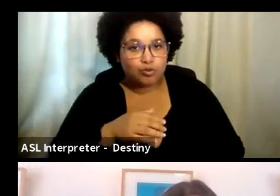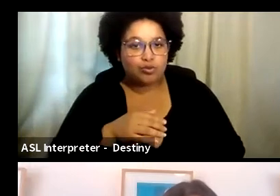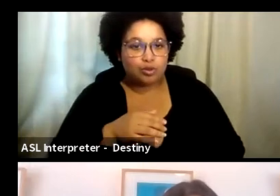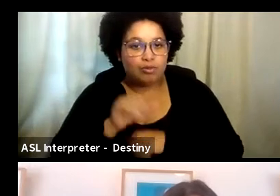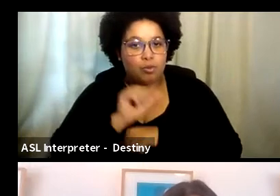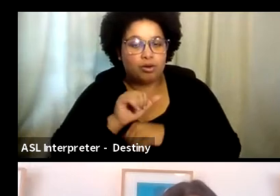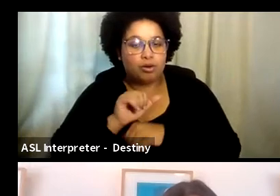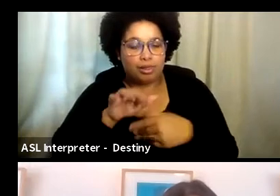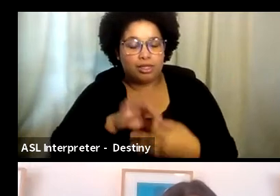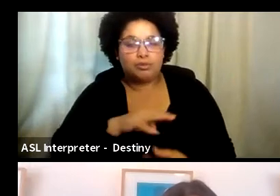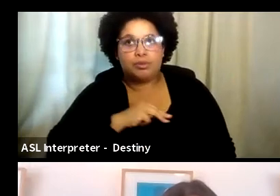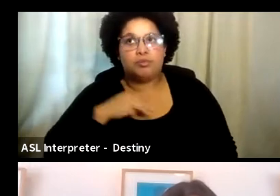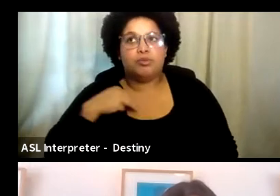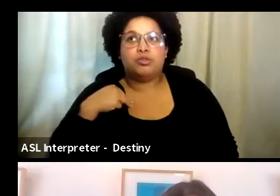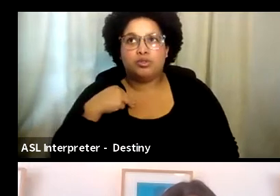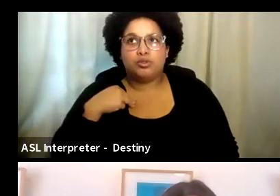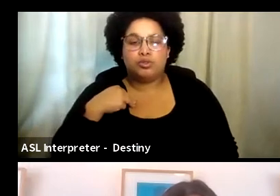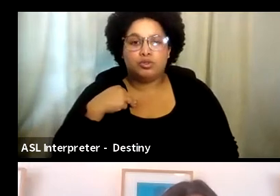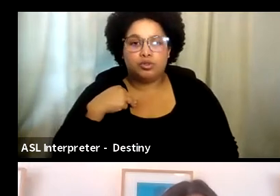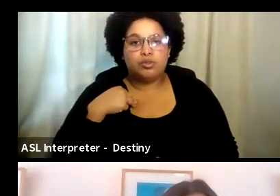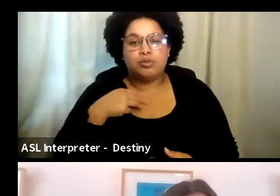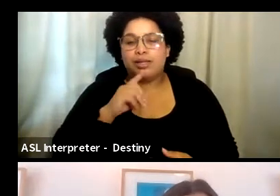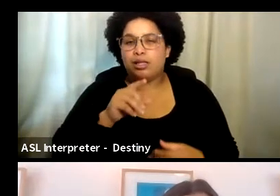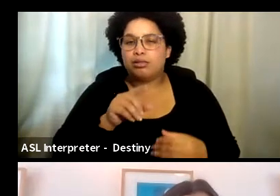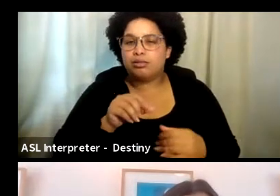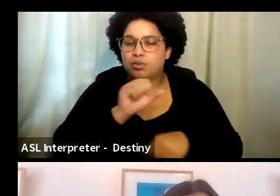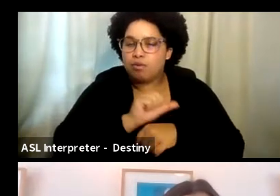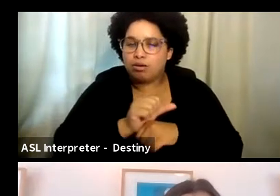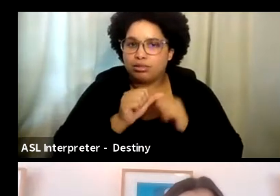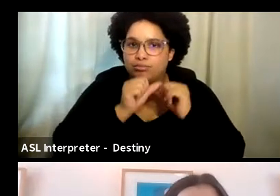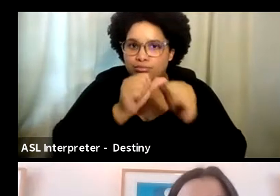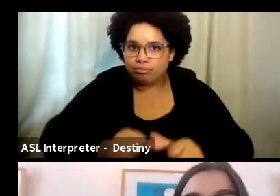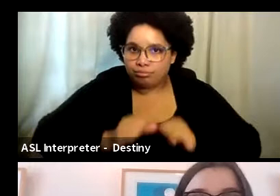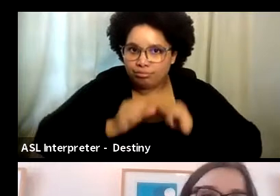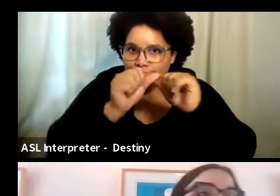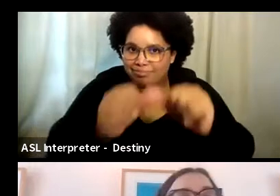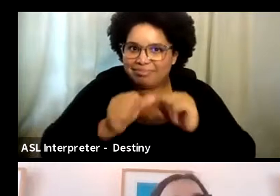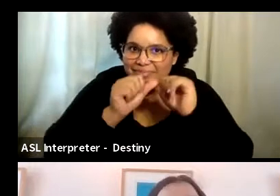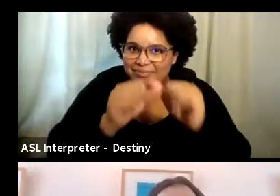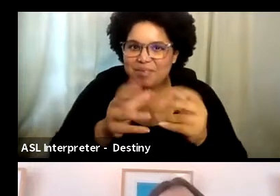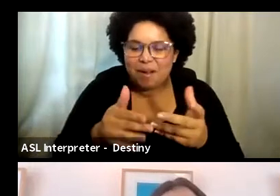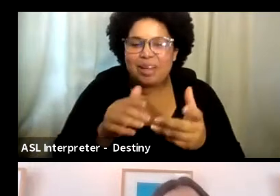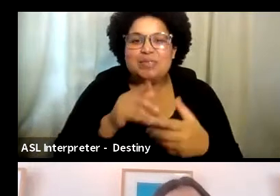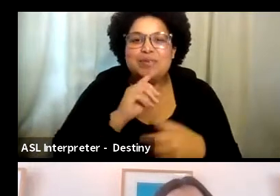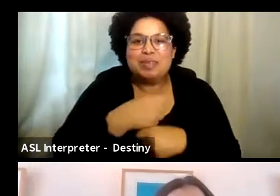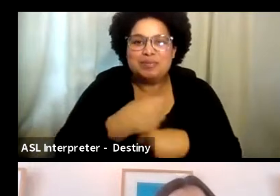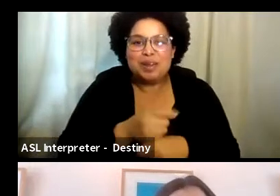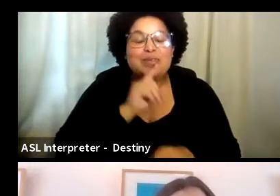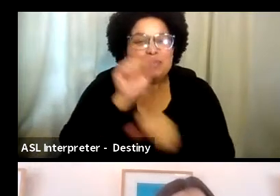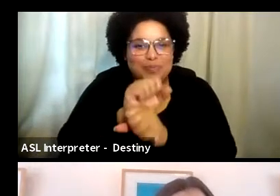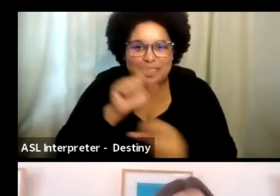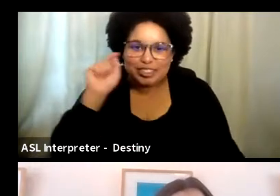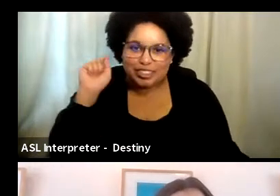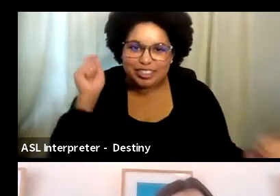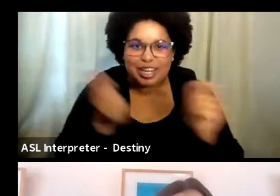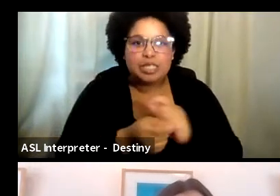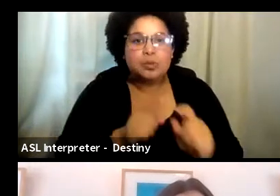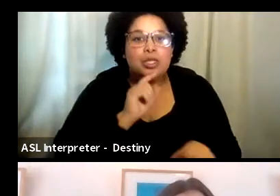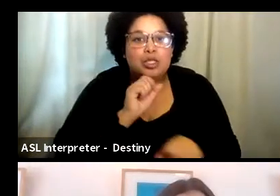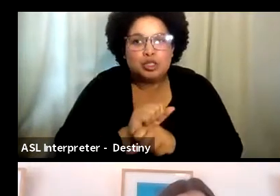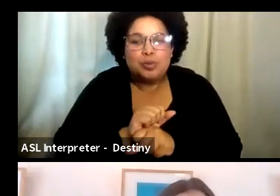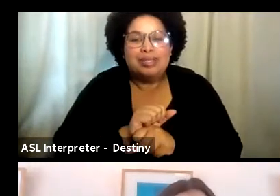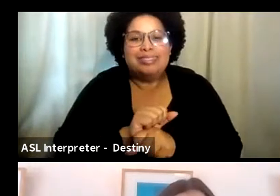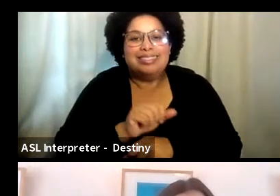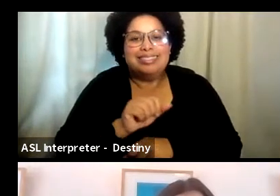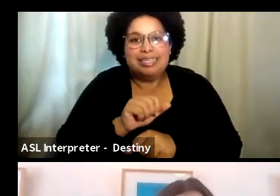for members, which is wonderful. It's ongoing work. do it every day to create real change with tactical, uh, actions, not just